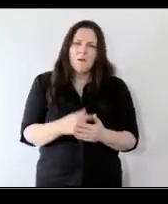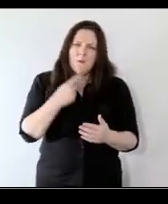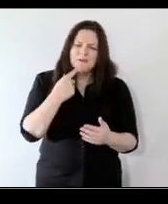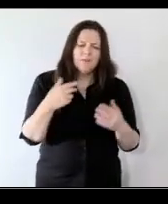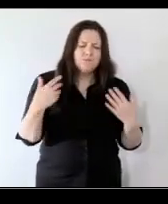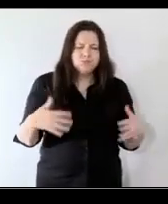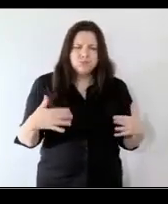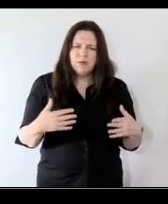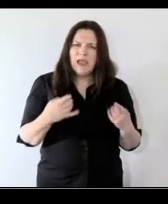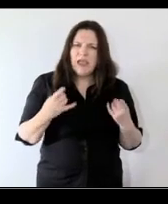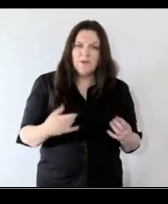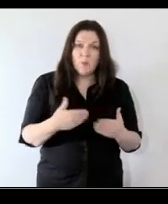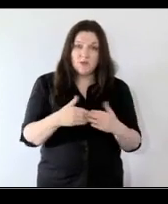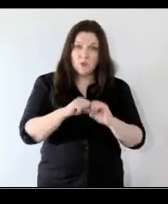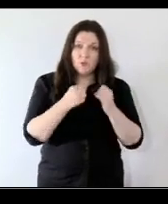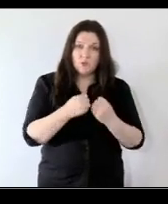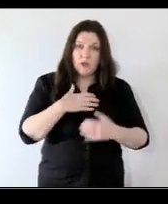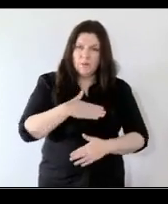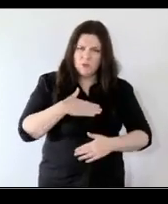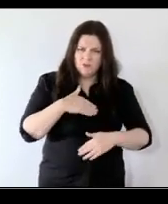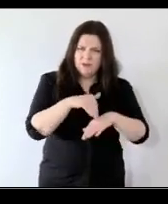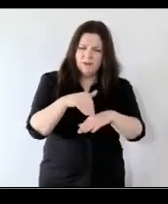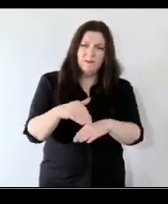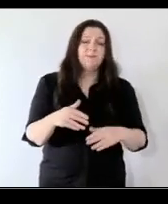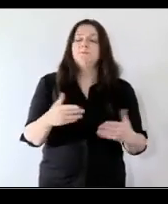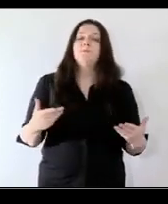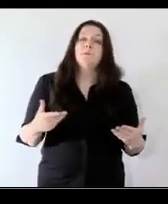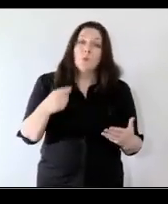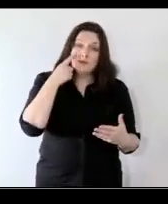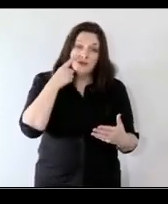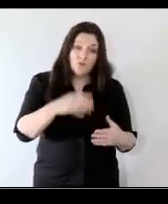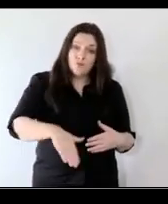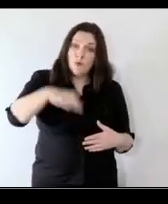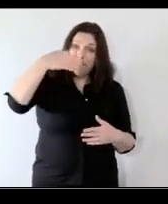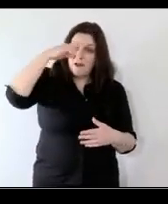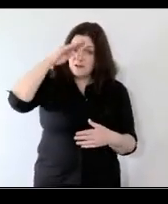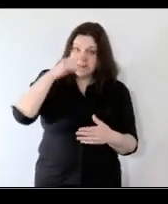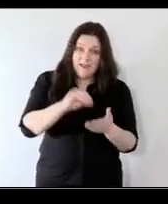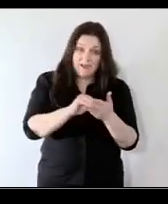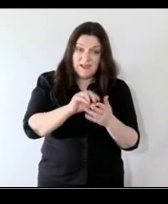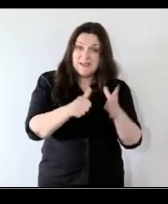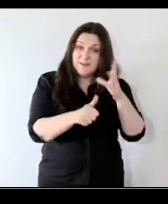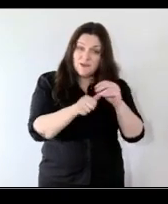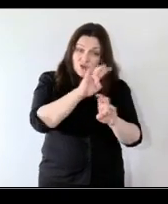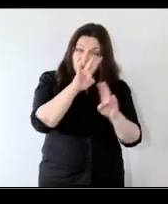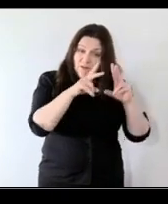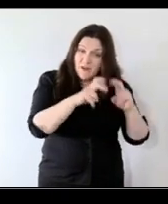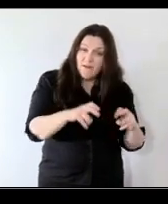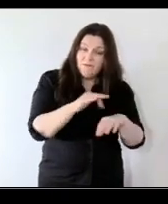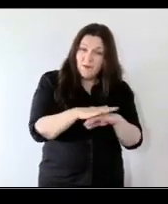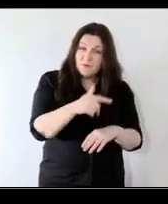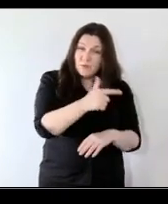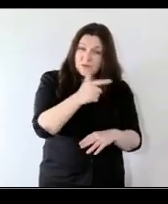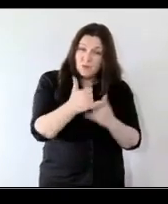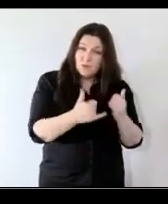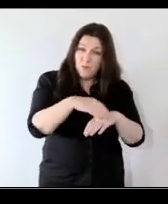impact um we did a special survey of the growing up in our ireland cohort of 22 year olds in december of last year